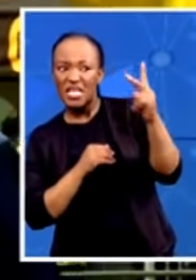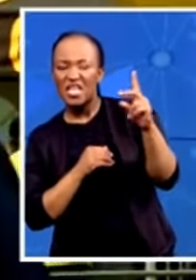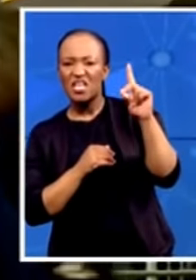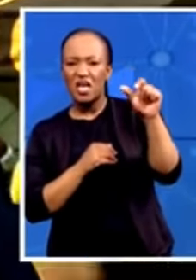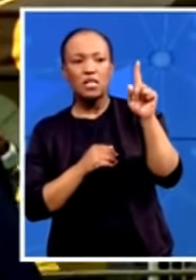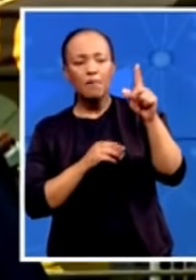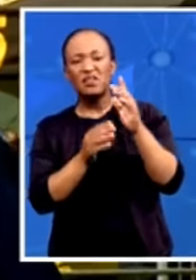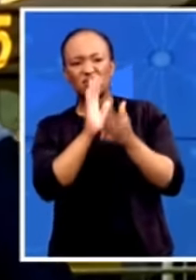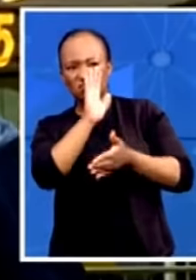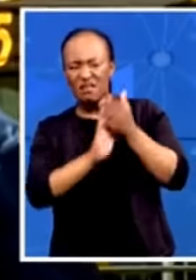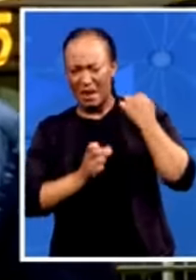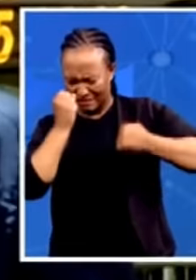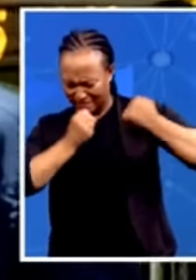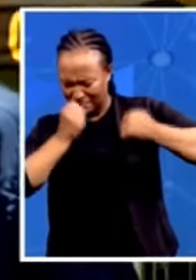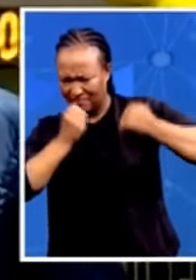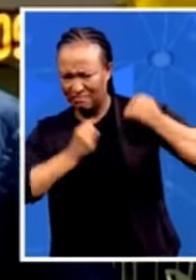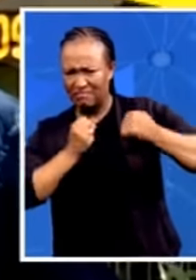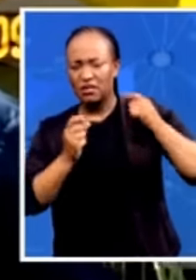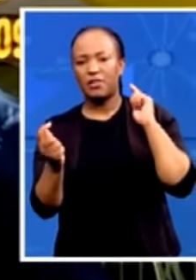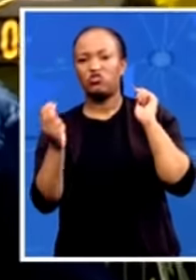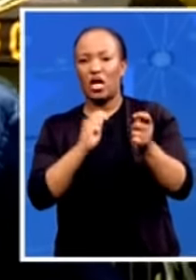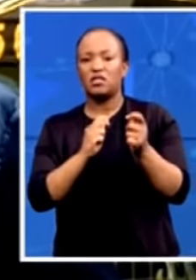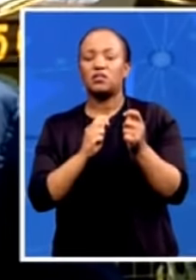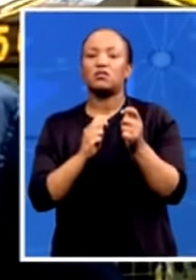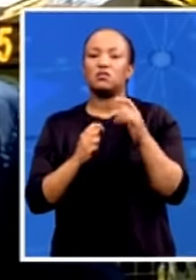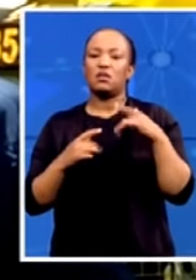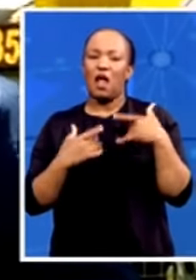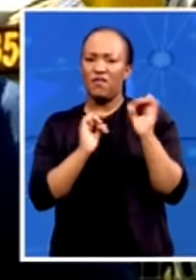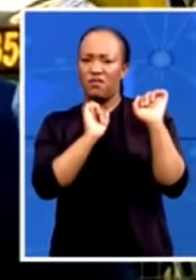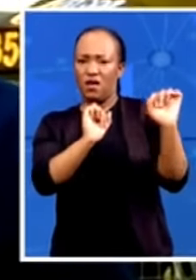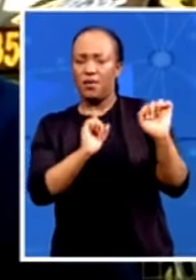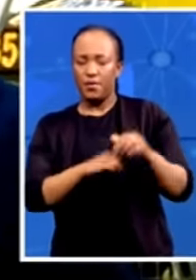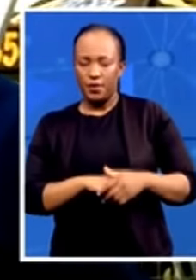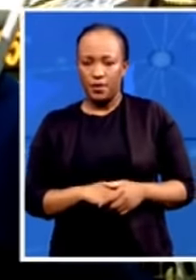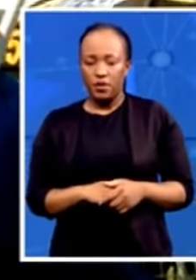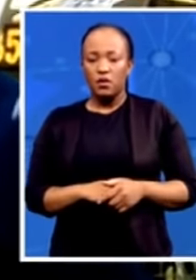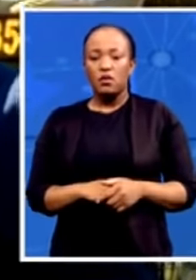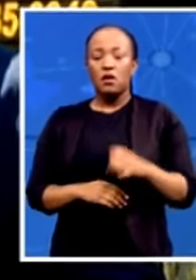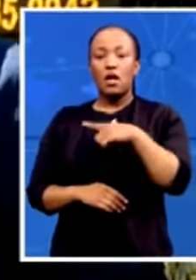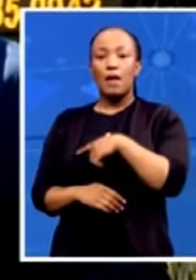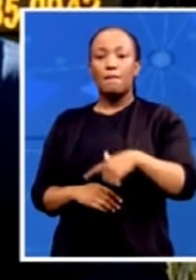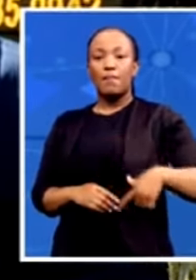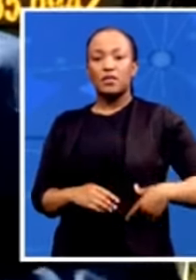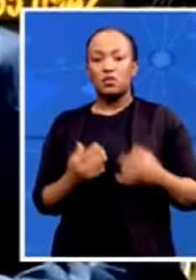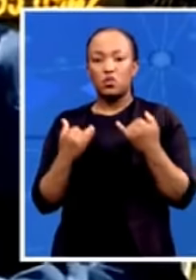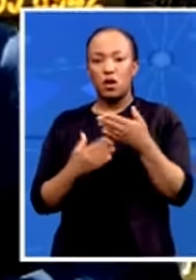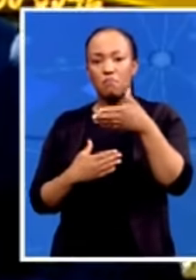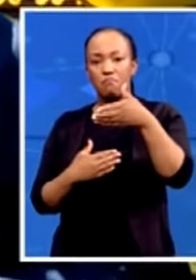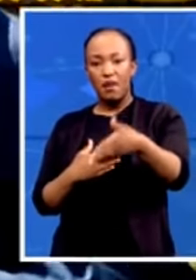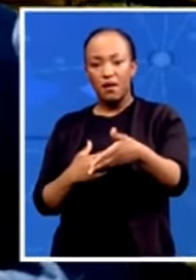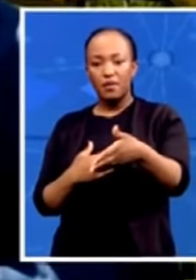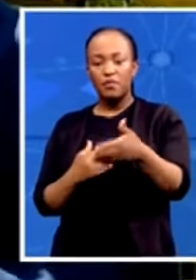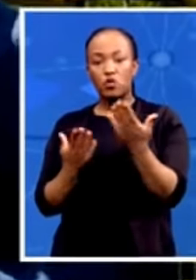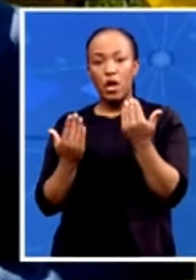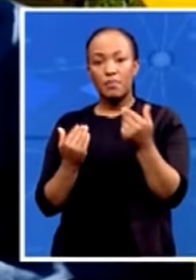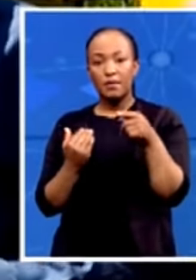repent from their ways. Are you expecting the former president to be here physically today? I am expecting President Jacob Zuma to be